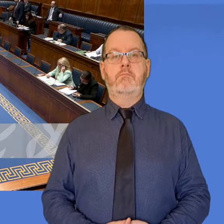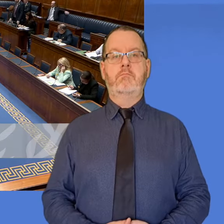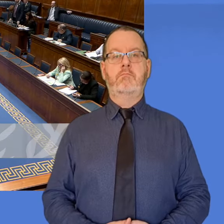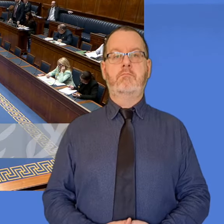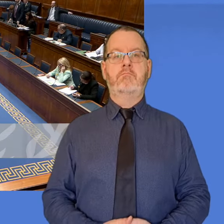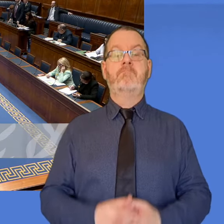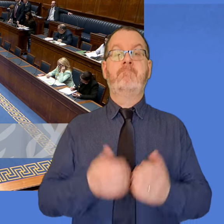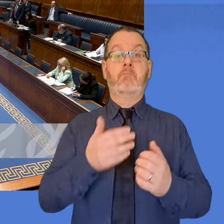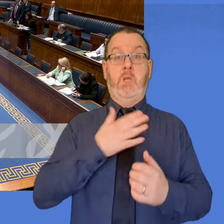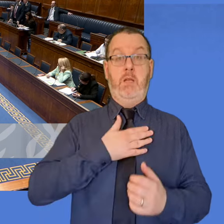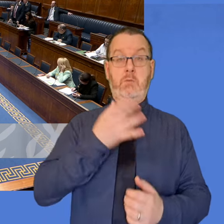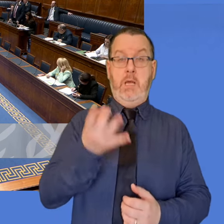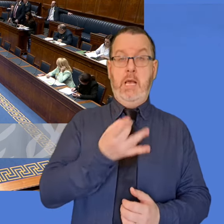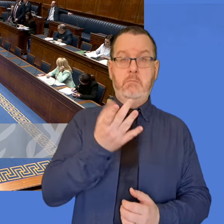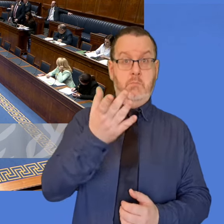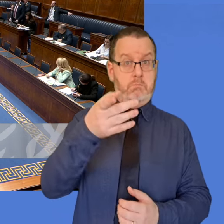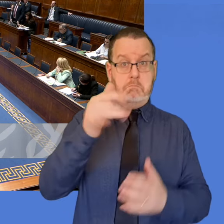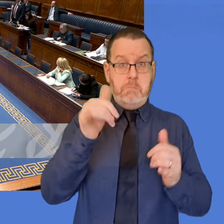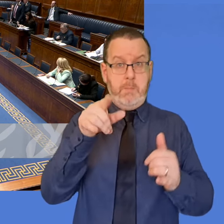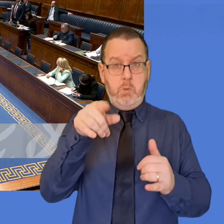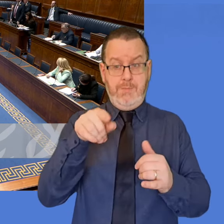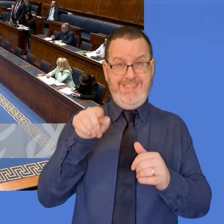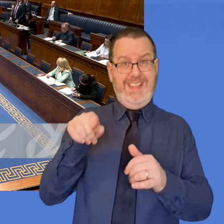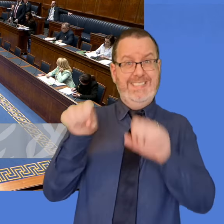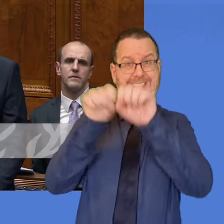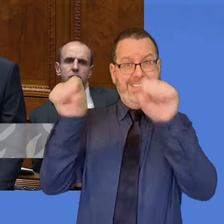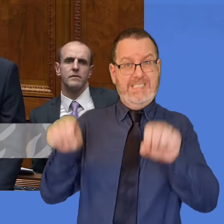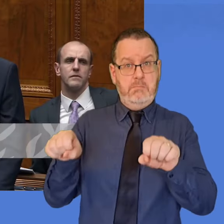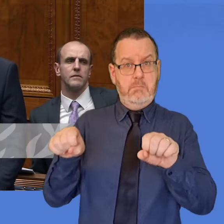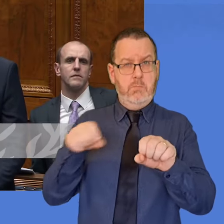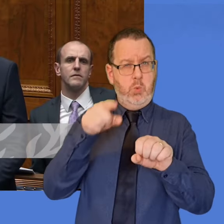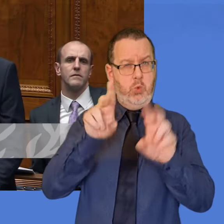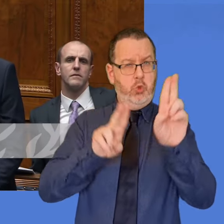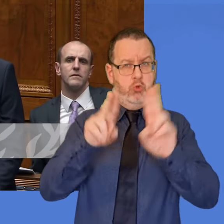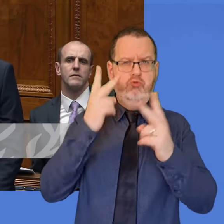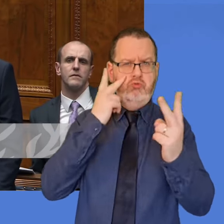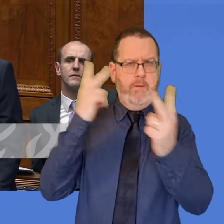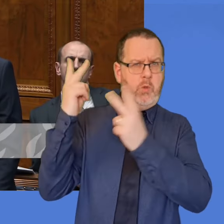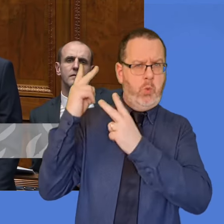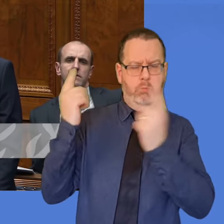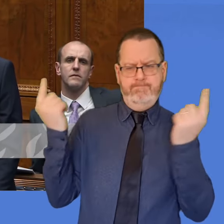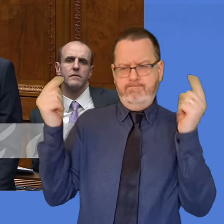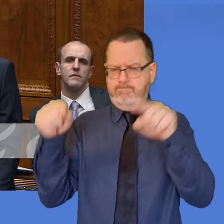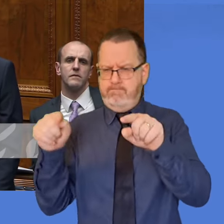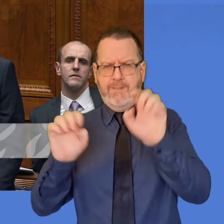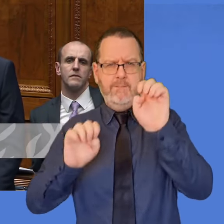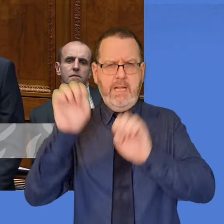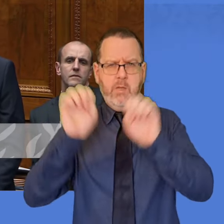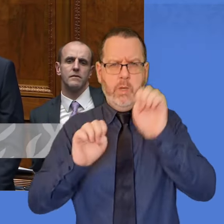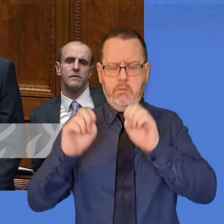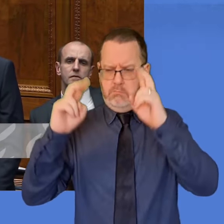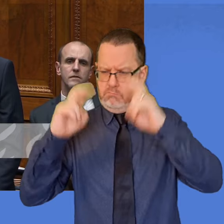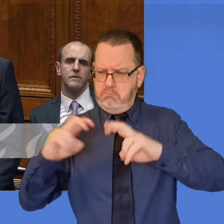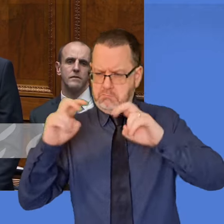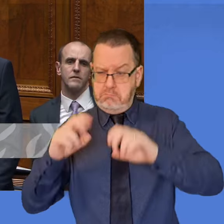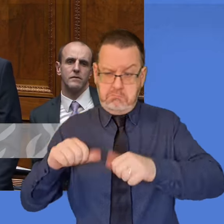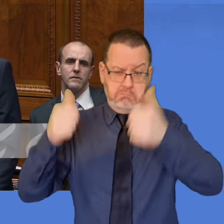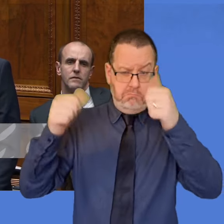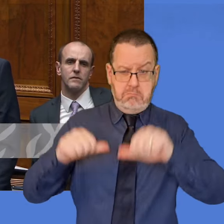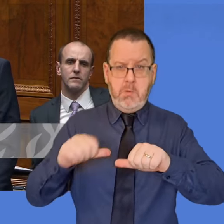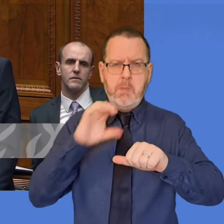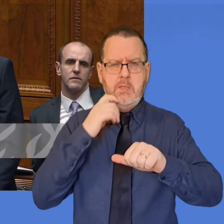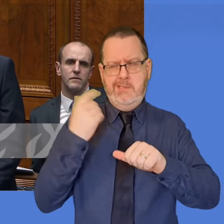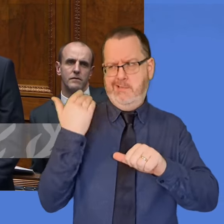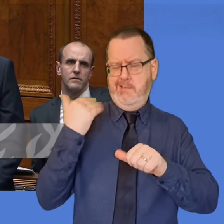Would the Minister consider evaluating that scheme and its effectiveness, given that there is an increase in the number of instances